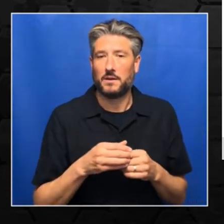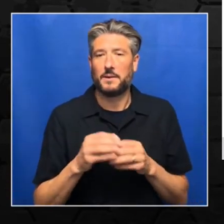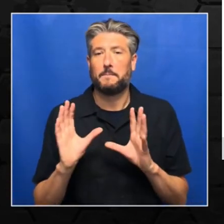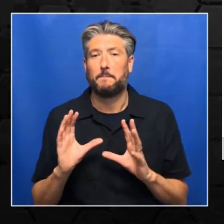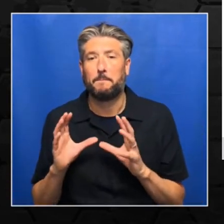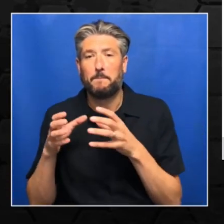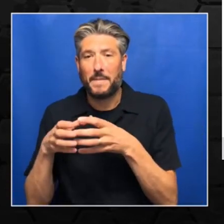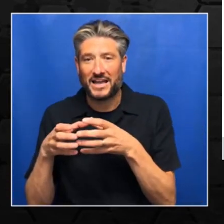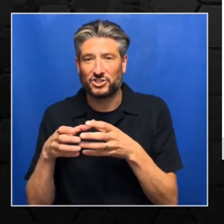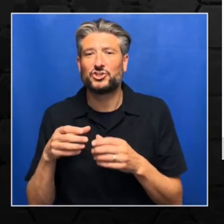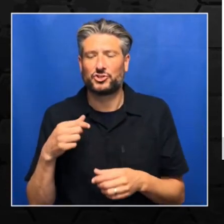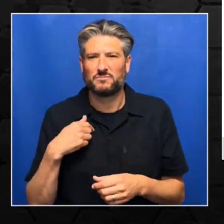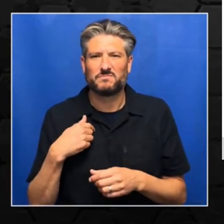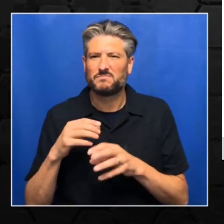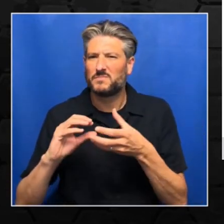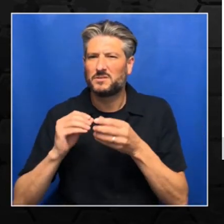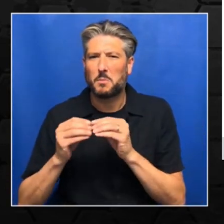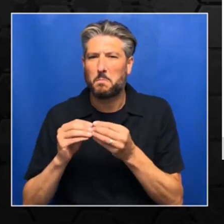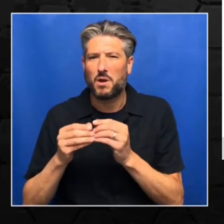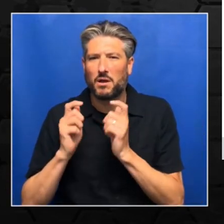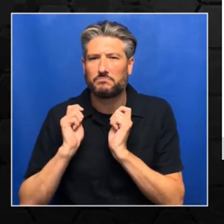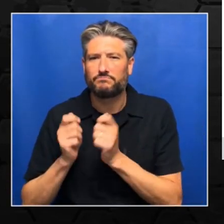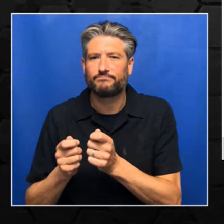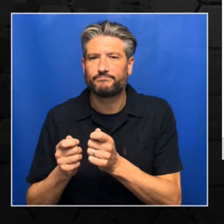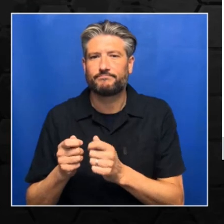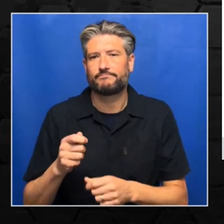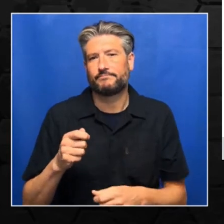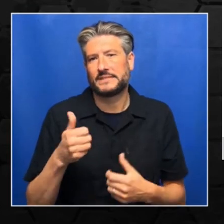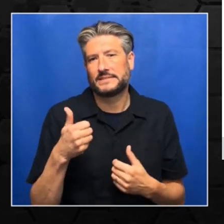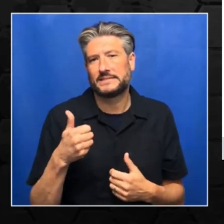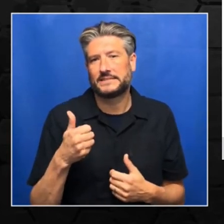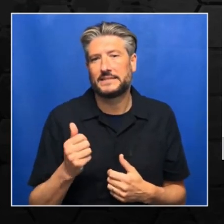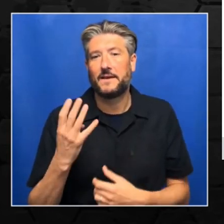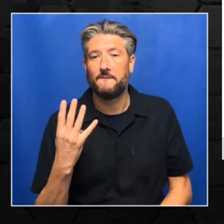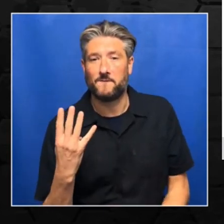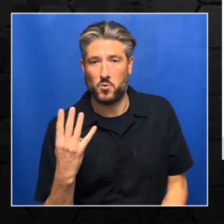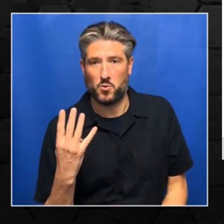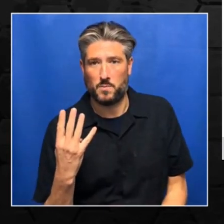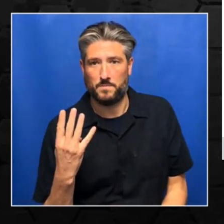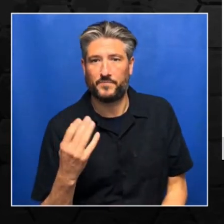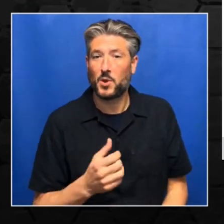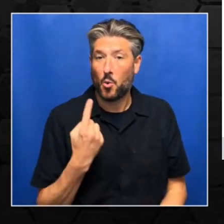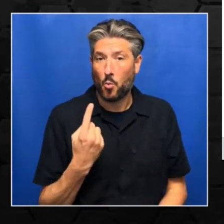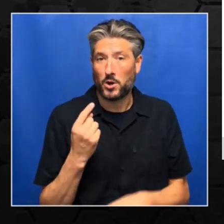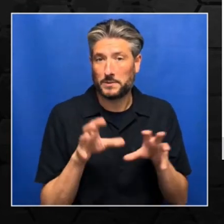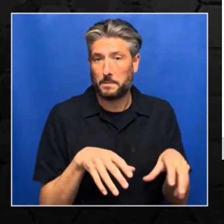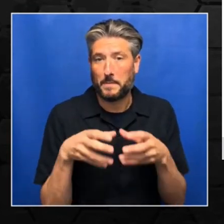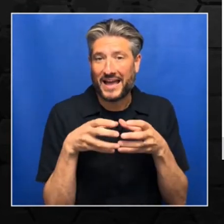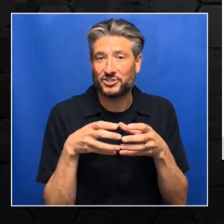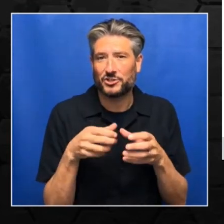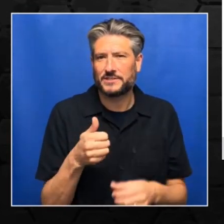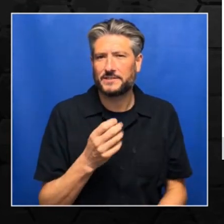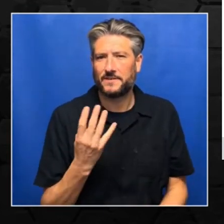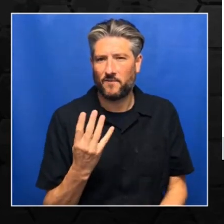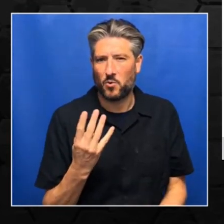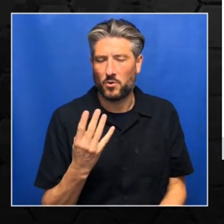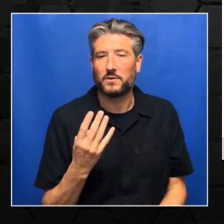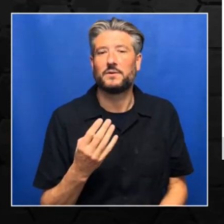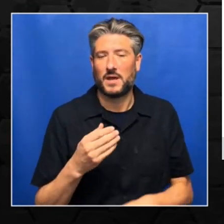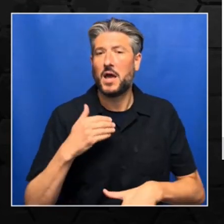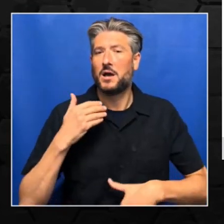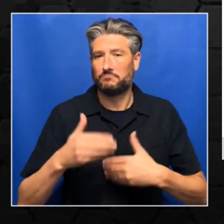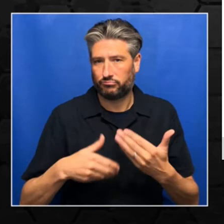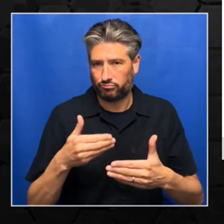training cycle, we're going to train the first 64 samples. Then in the second training cycle, we're going to train the second 64